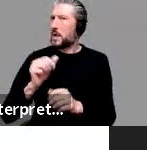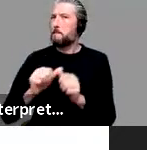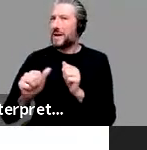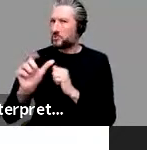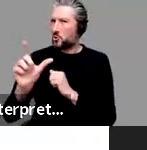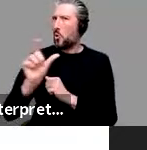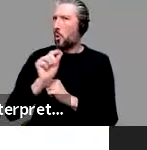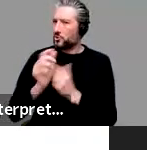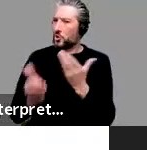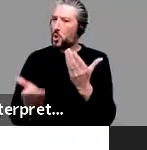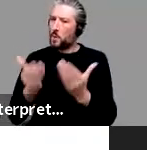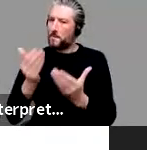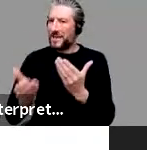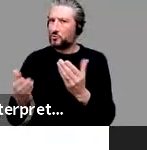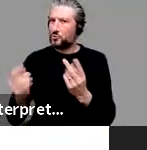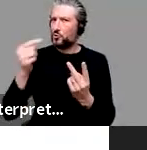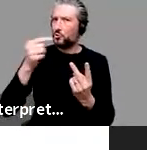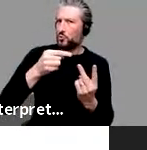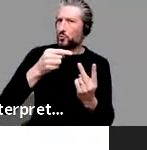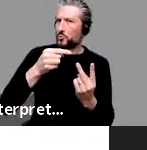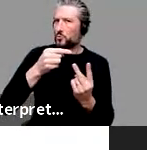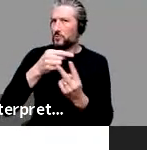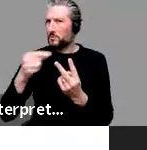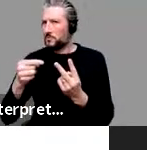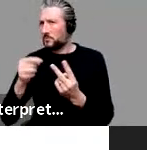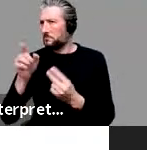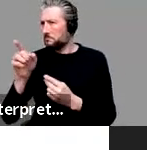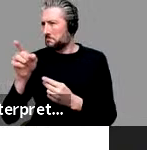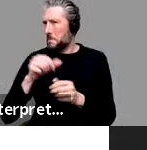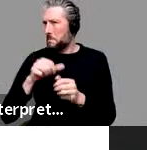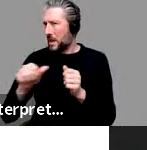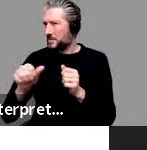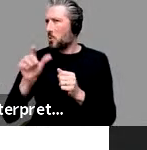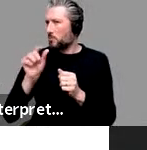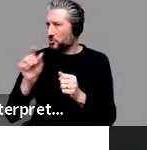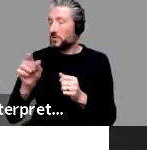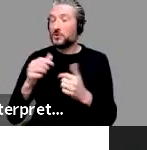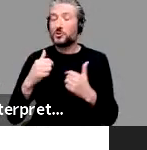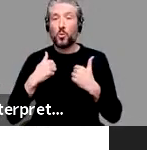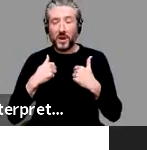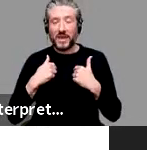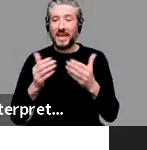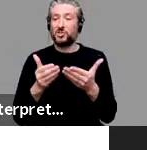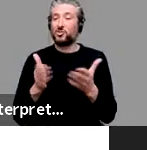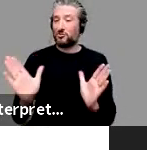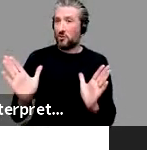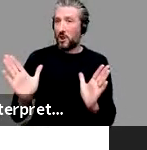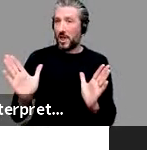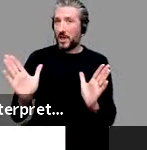Okay. So we learned specifics and we generalized to the best accessible option as needed.